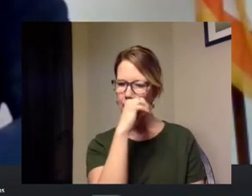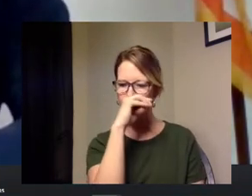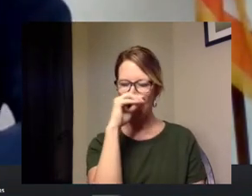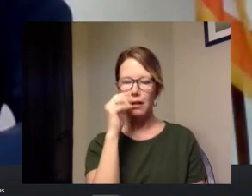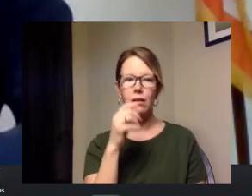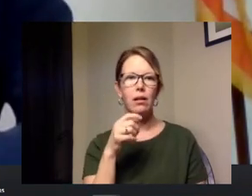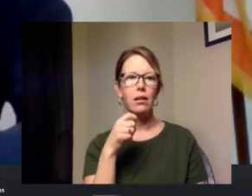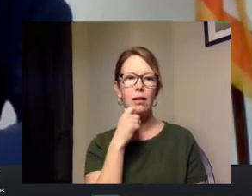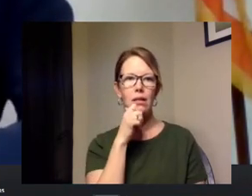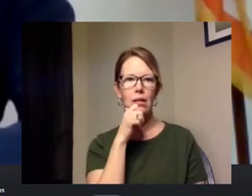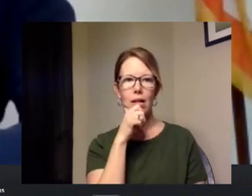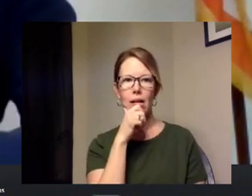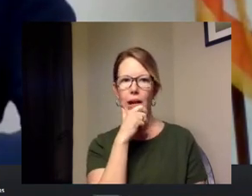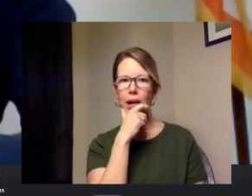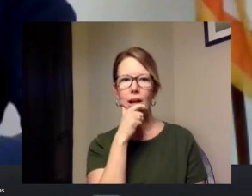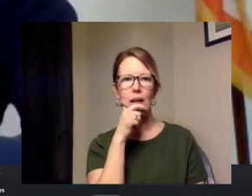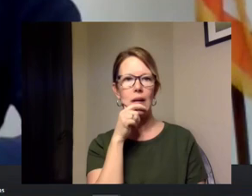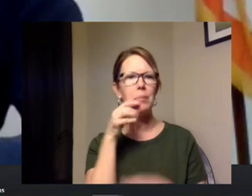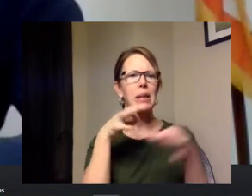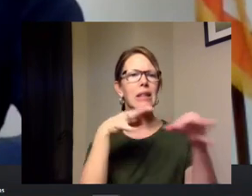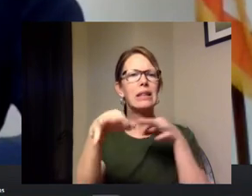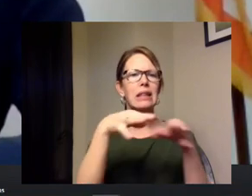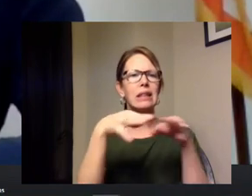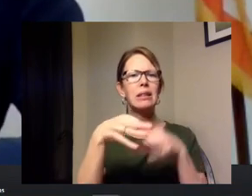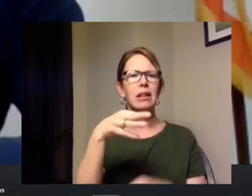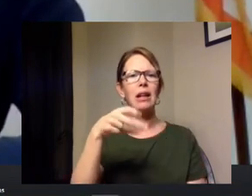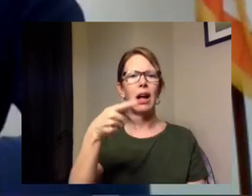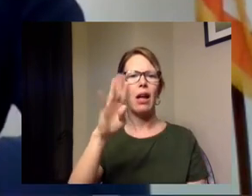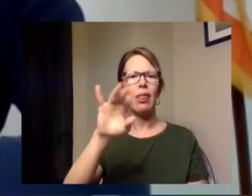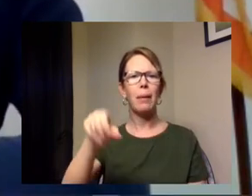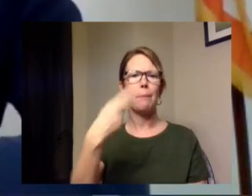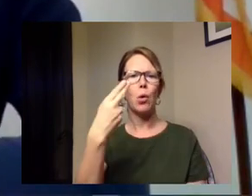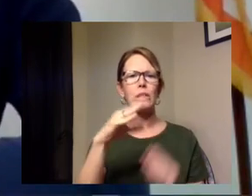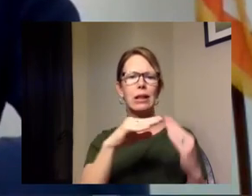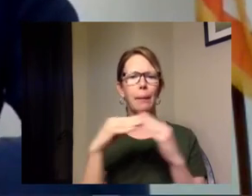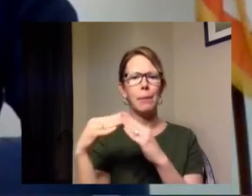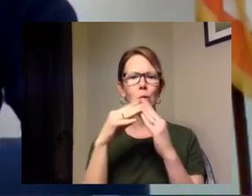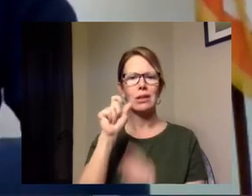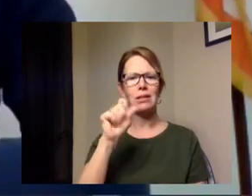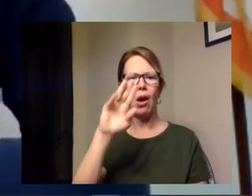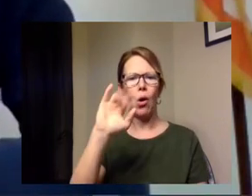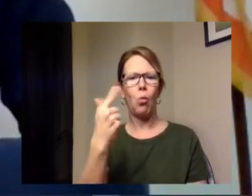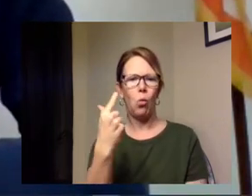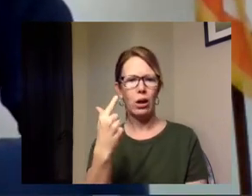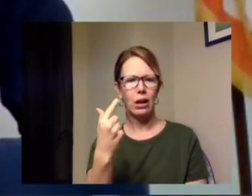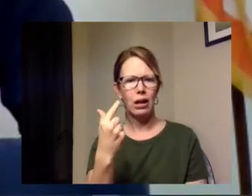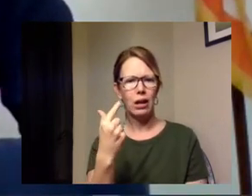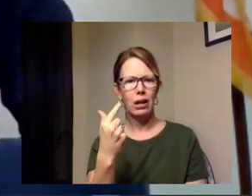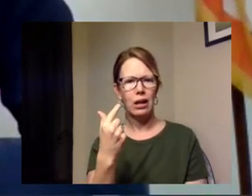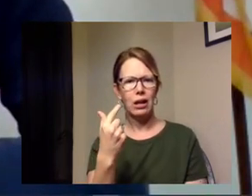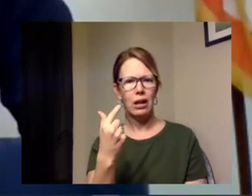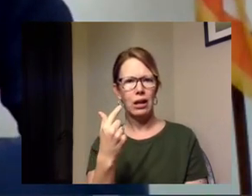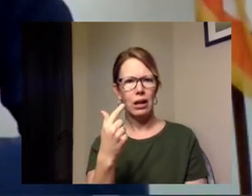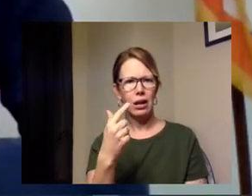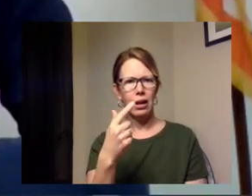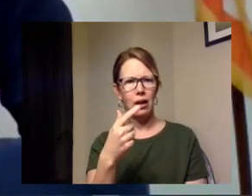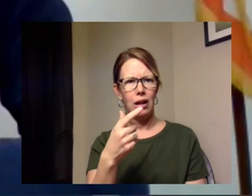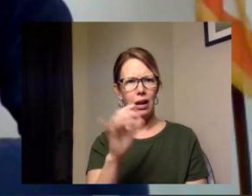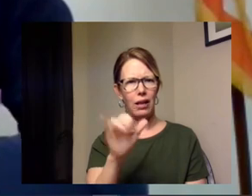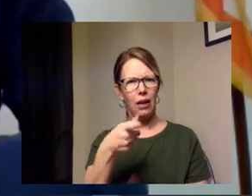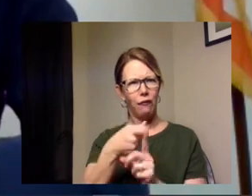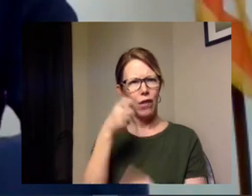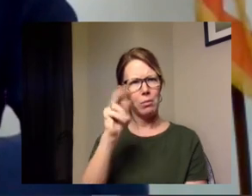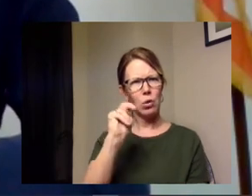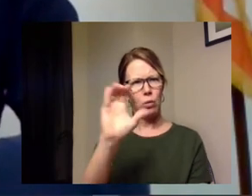explain the porch communities and they've included a link porch communities.org it looks like it's from north carolina is this good for a